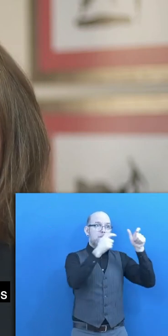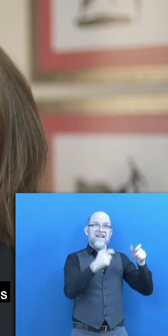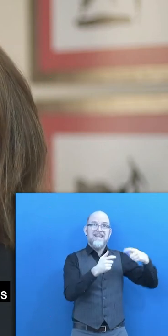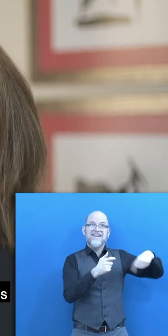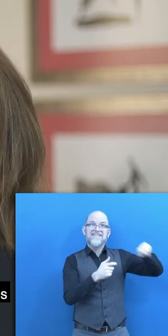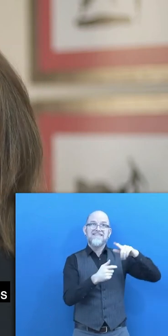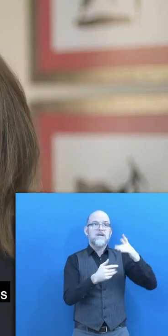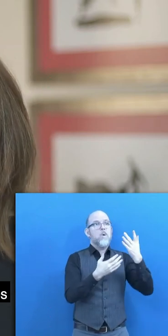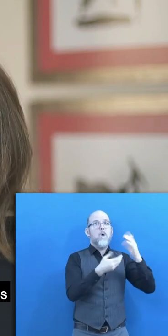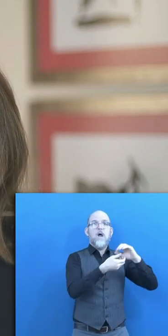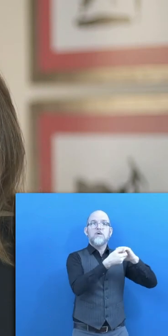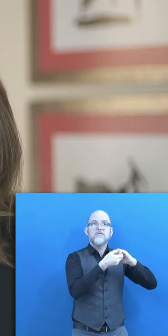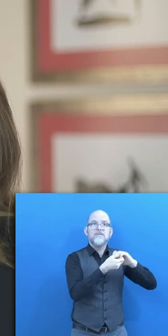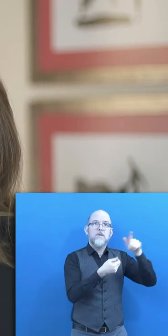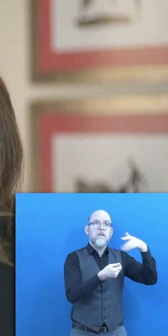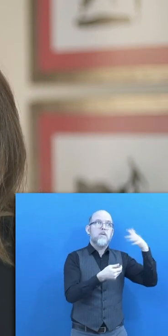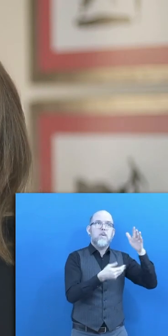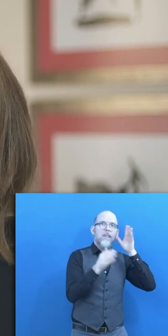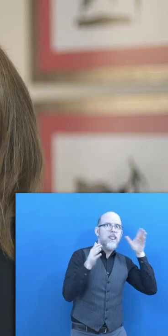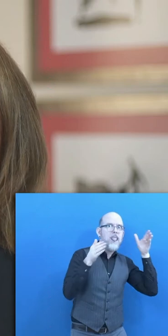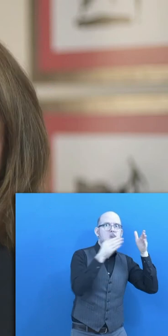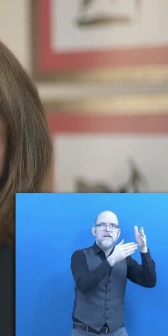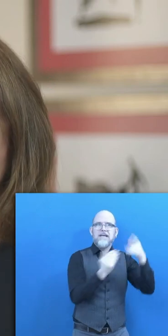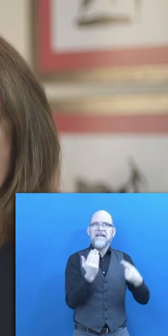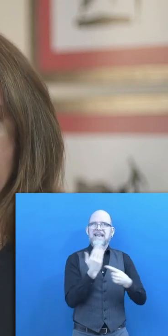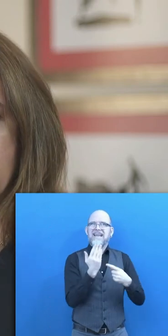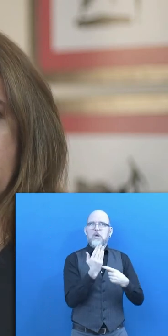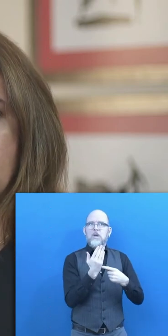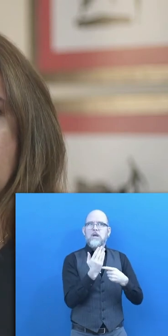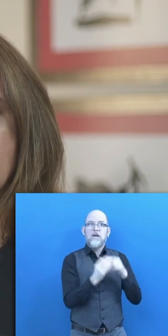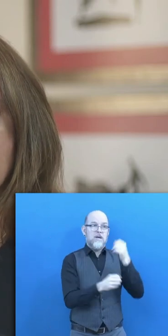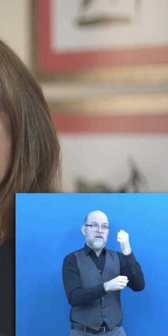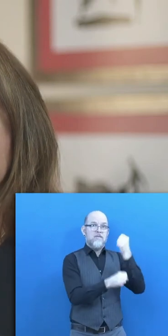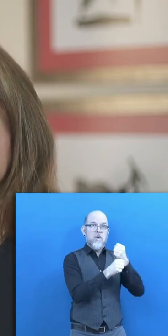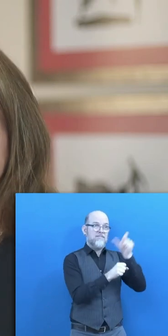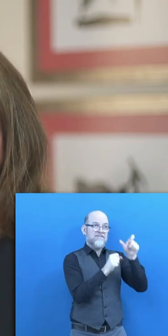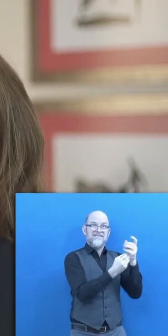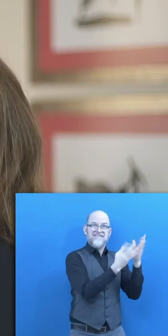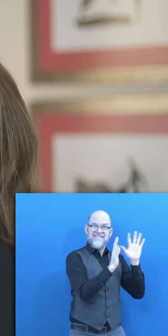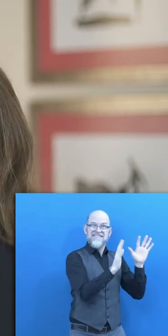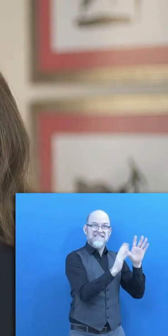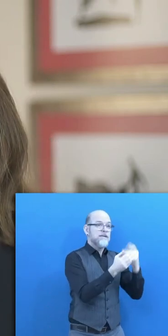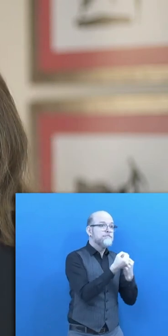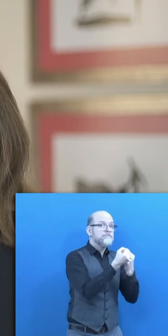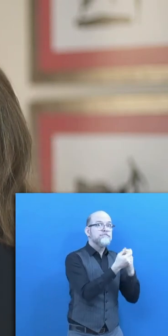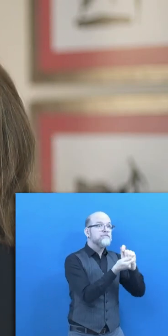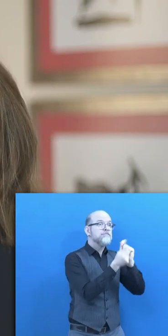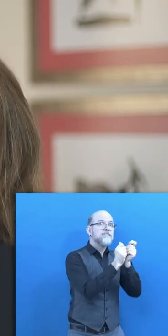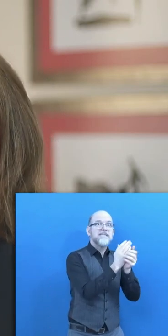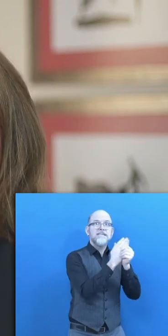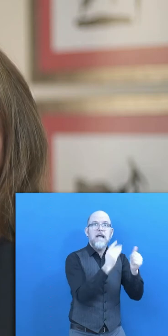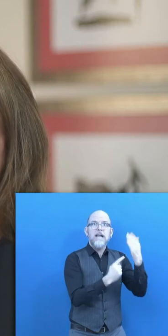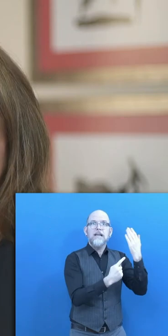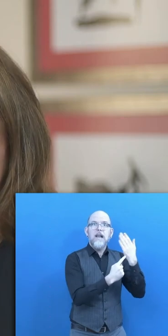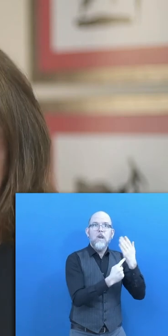technology alternatives to provide employees support in their work. These changes are only possible thanks